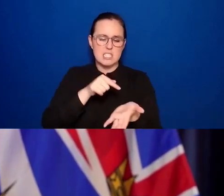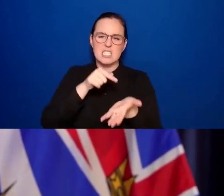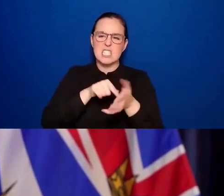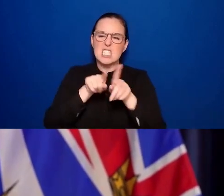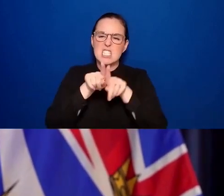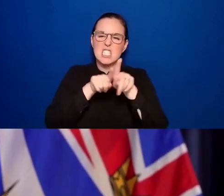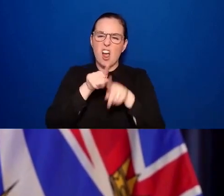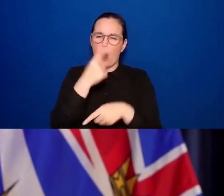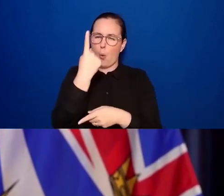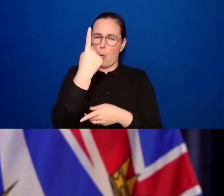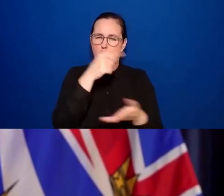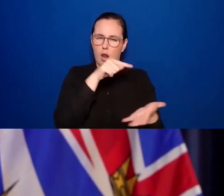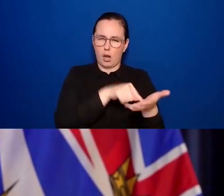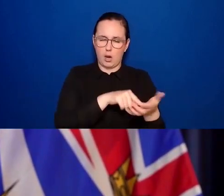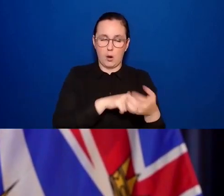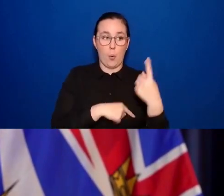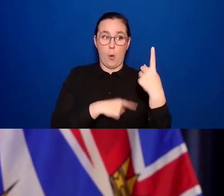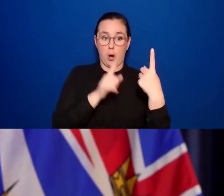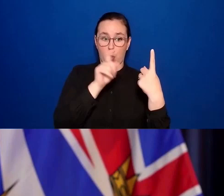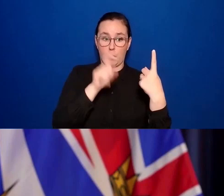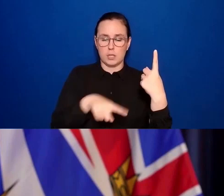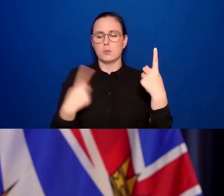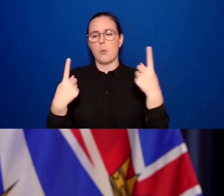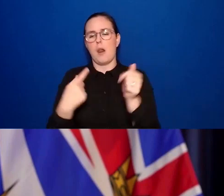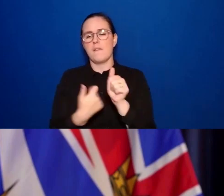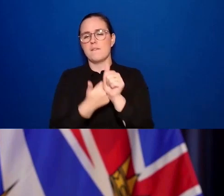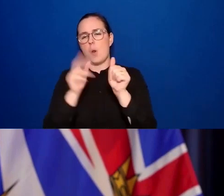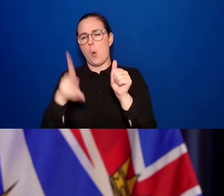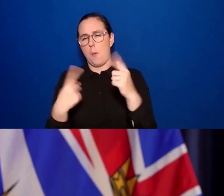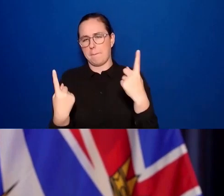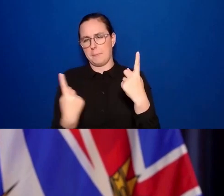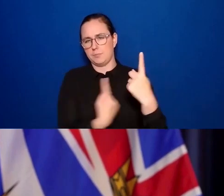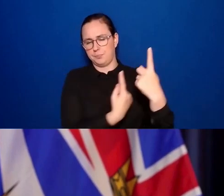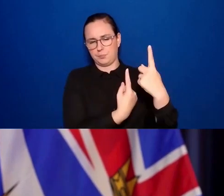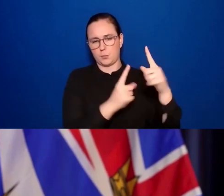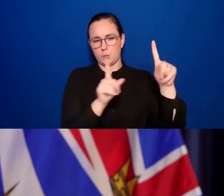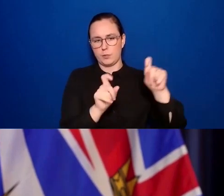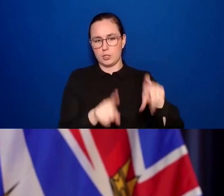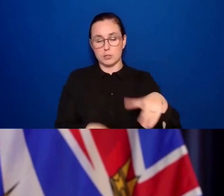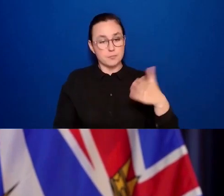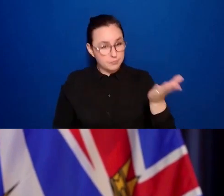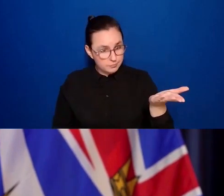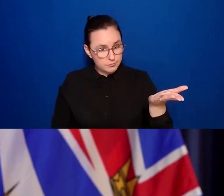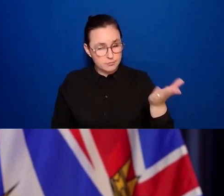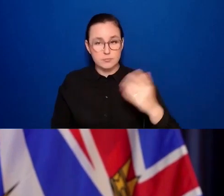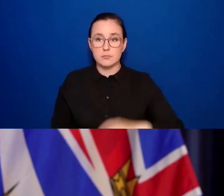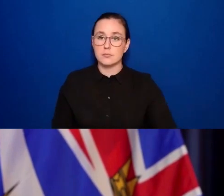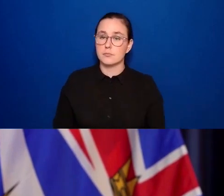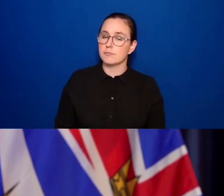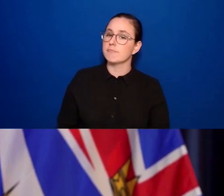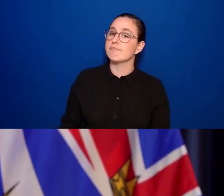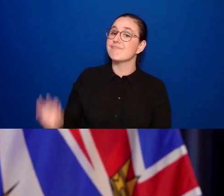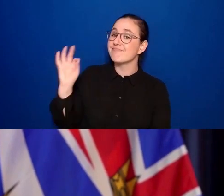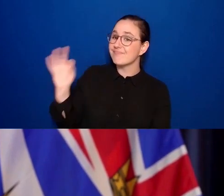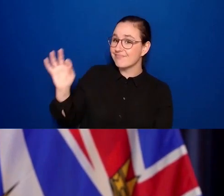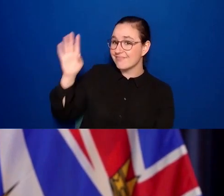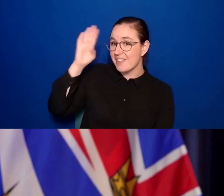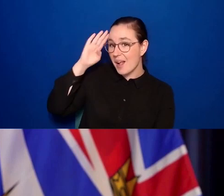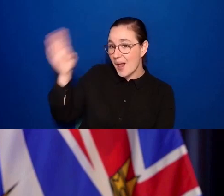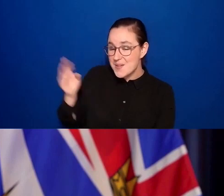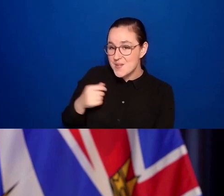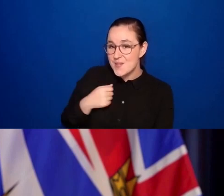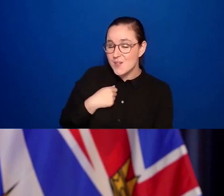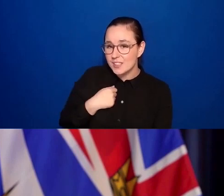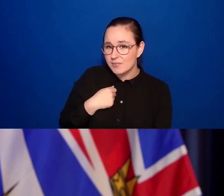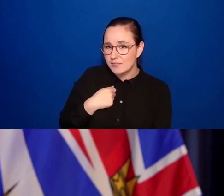and one follow-up only. First question today is from Binder Sajjan, CTV. Hi there. I'm just wondering, I know we heard